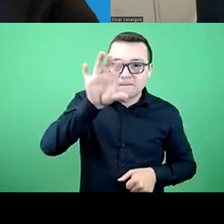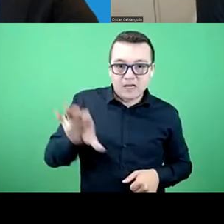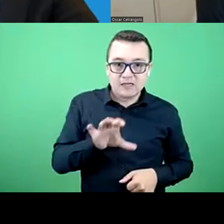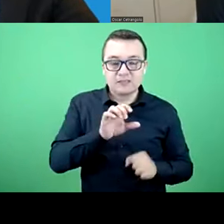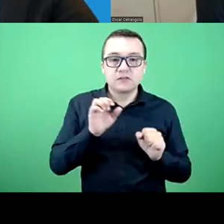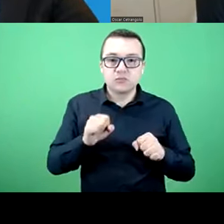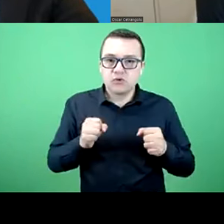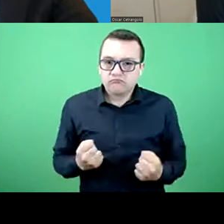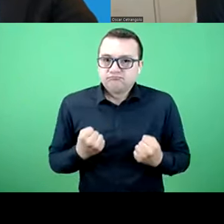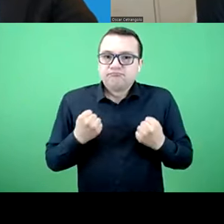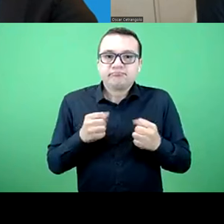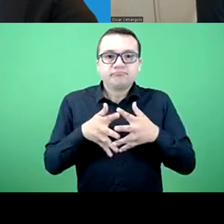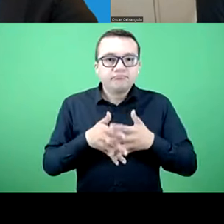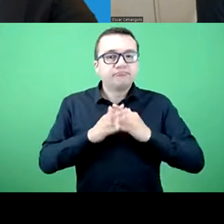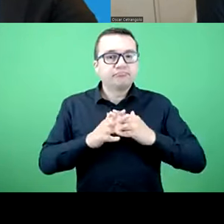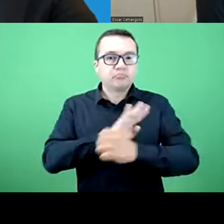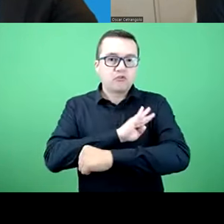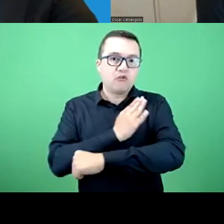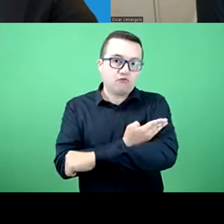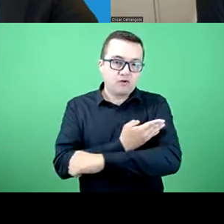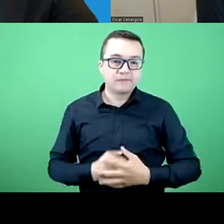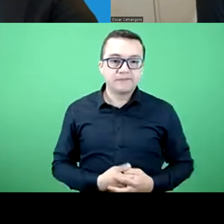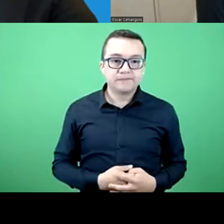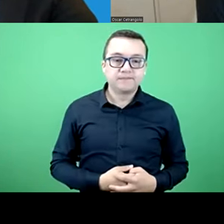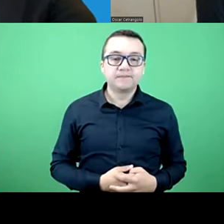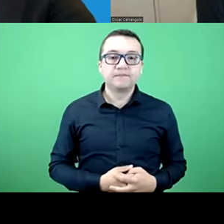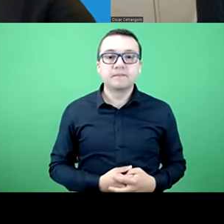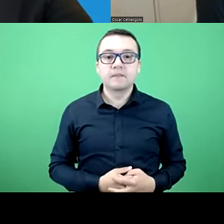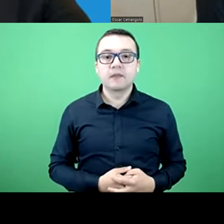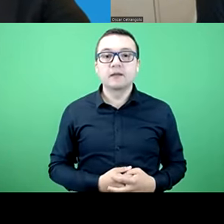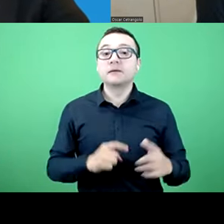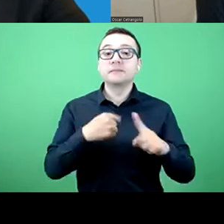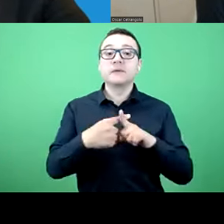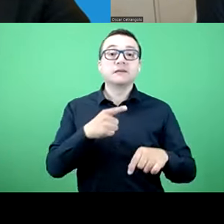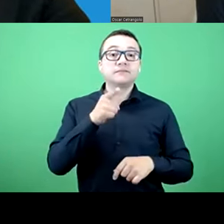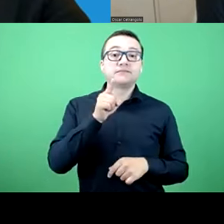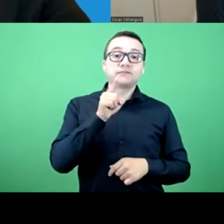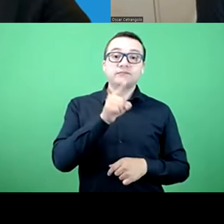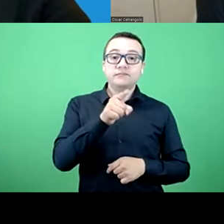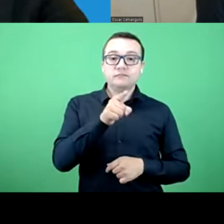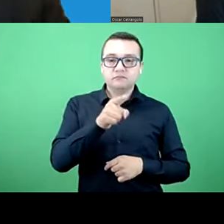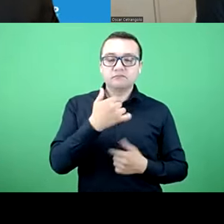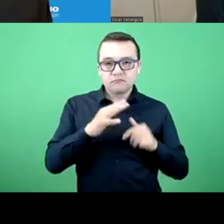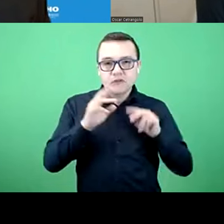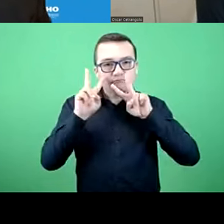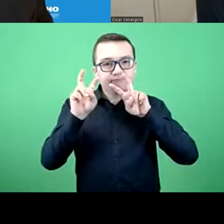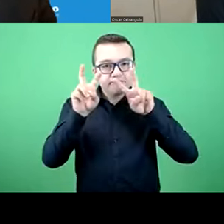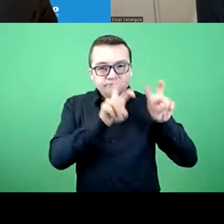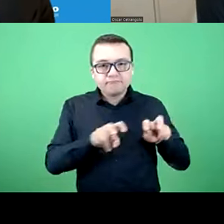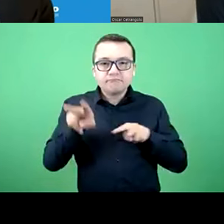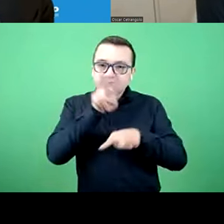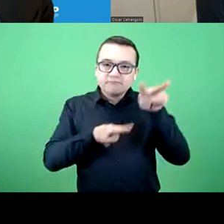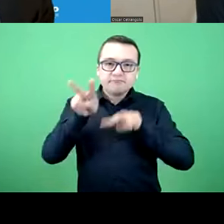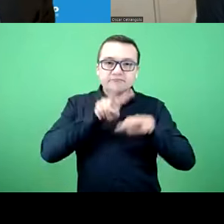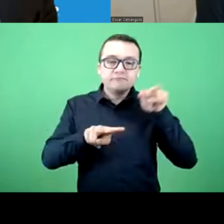countries to strengthen their capacities. Also, in the same framework of work, the